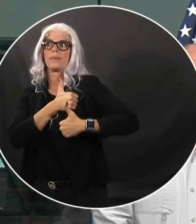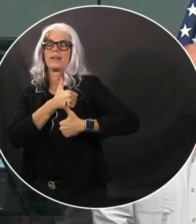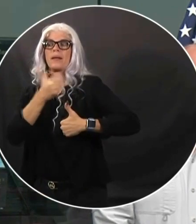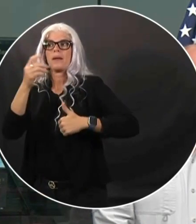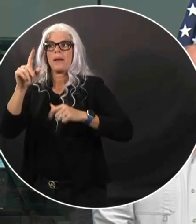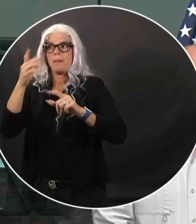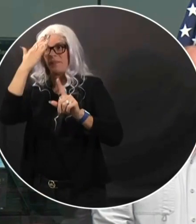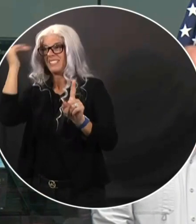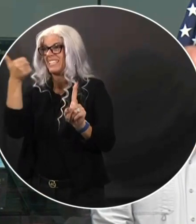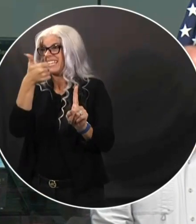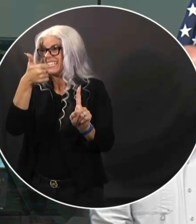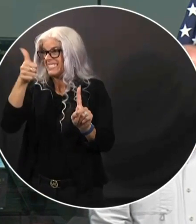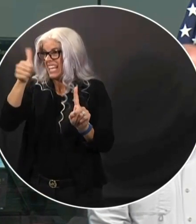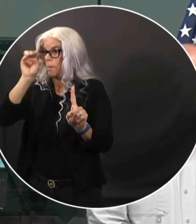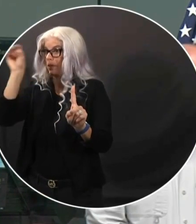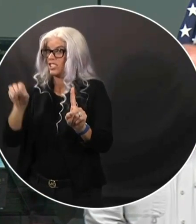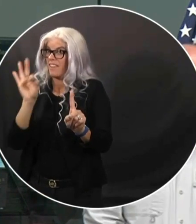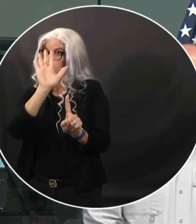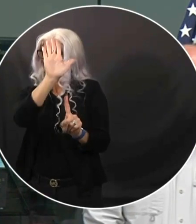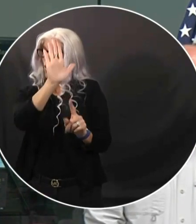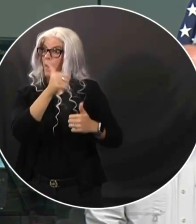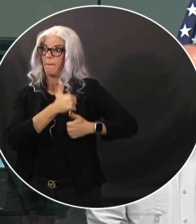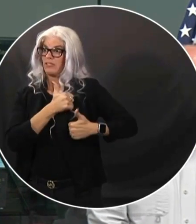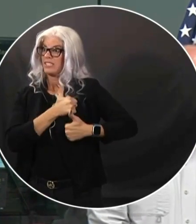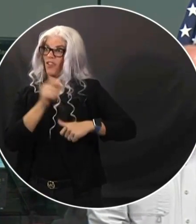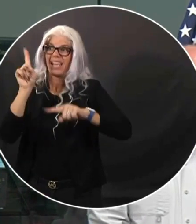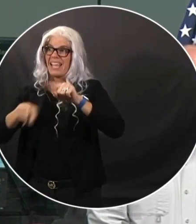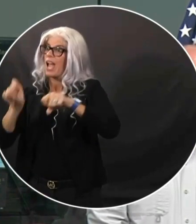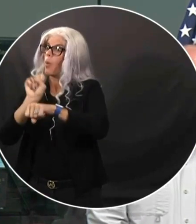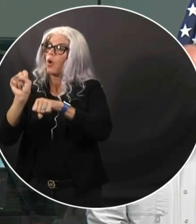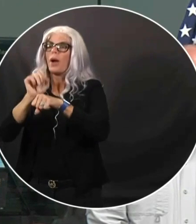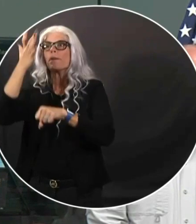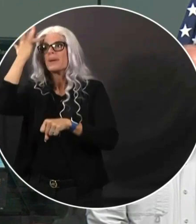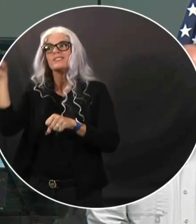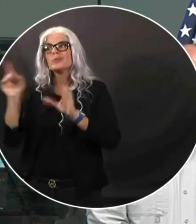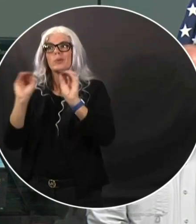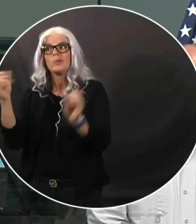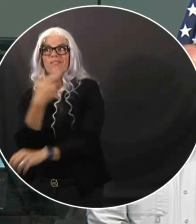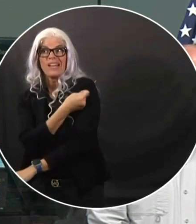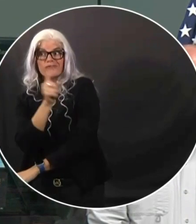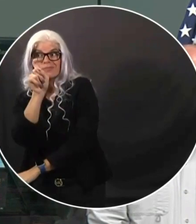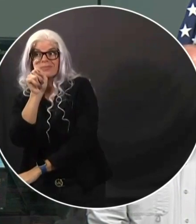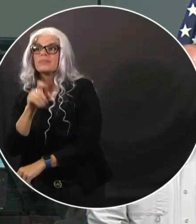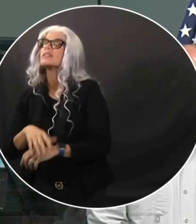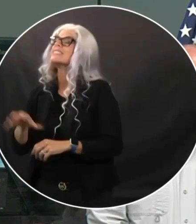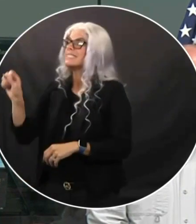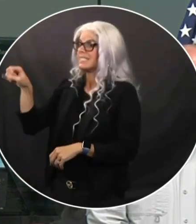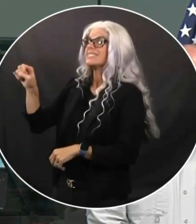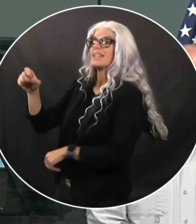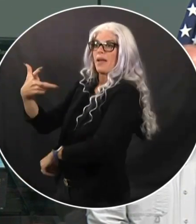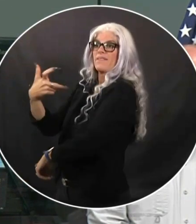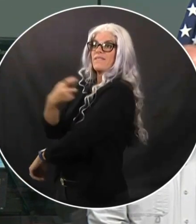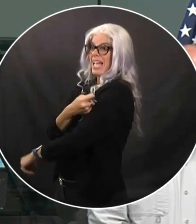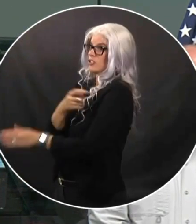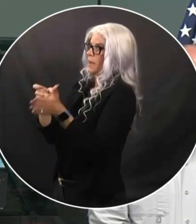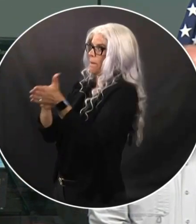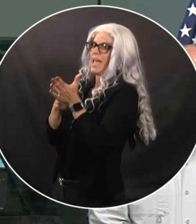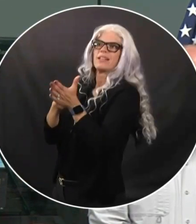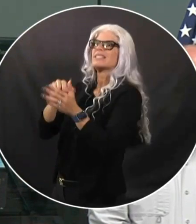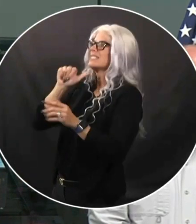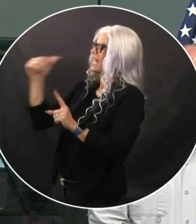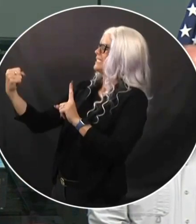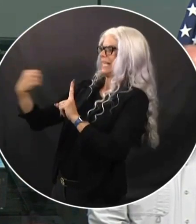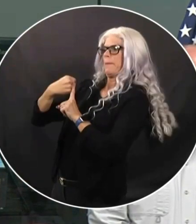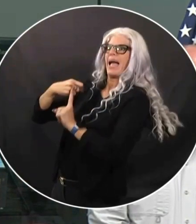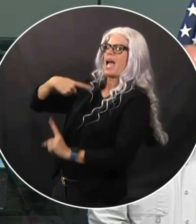military vaccine mandate for your planning readiness? The vaccine mandate does not impact our ability to bring people in on state